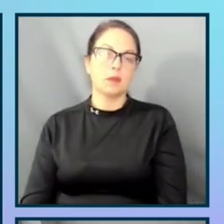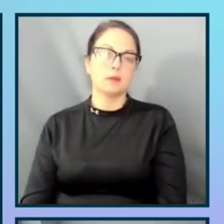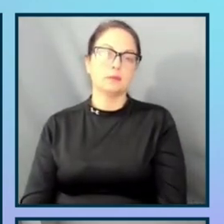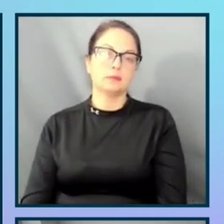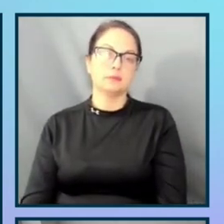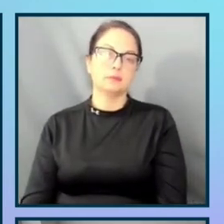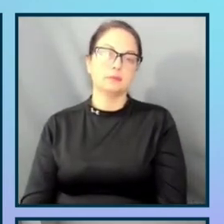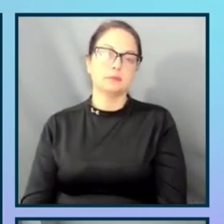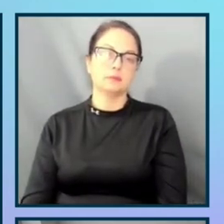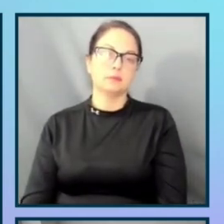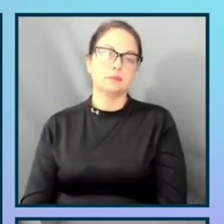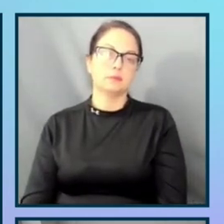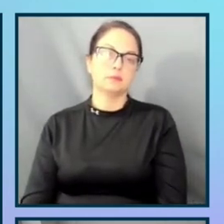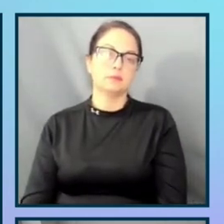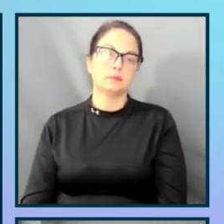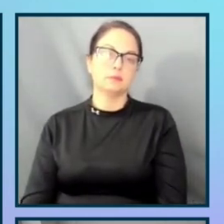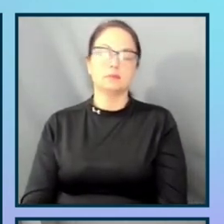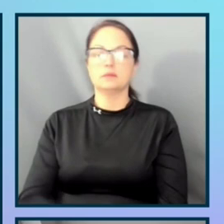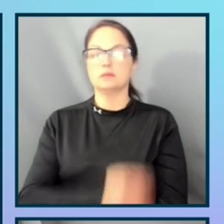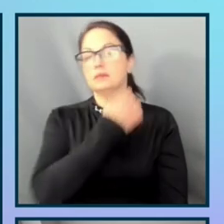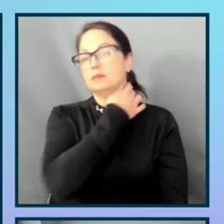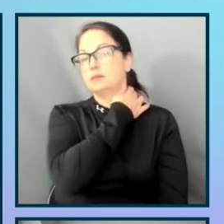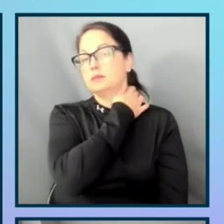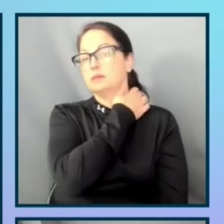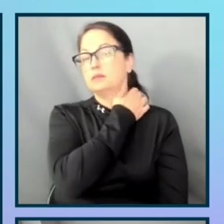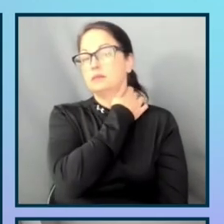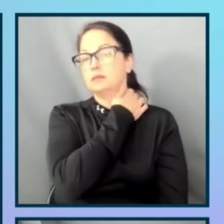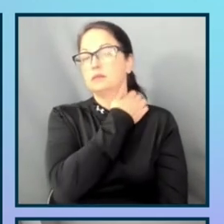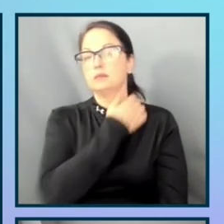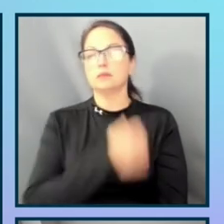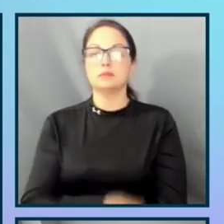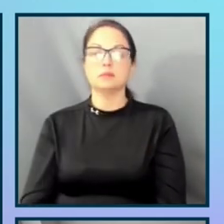ages of 6 and 29 will be people of color.